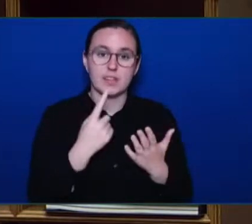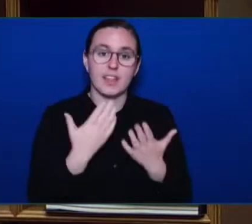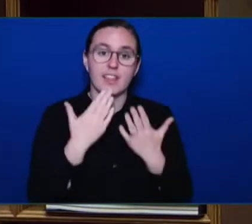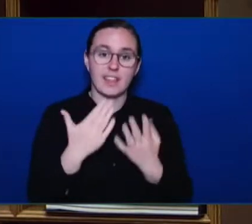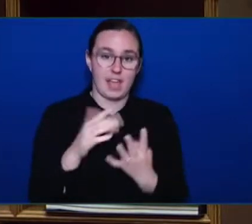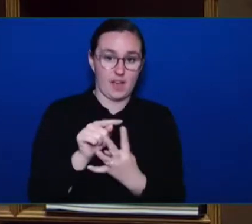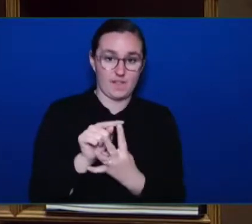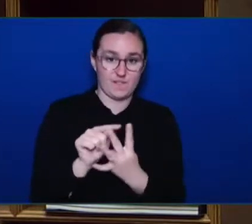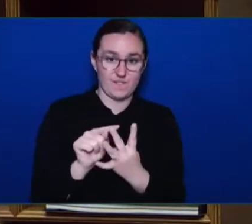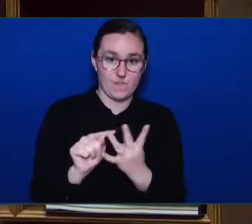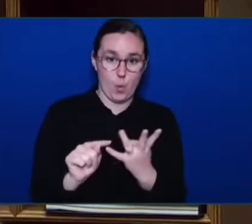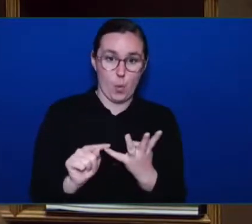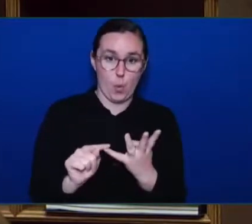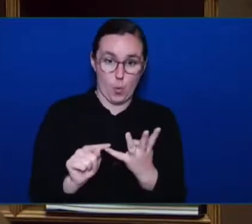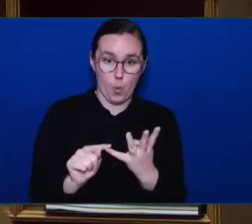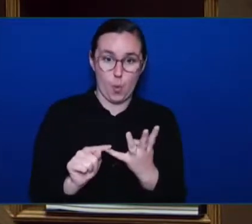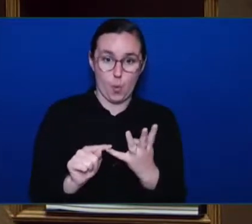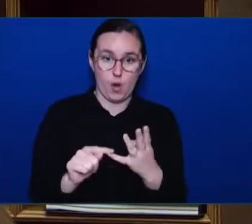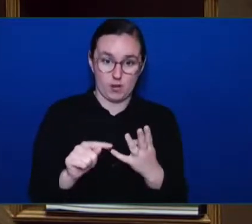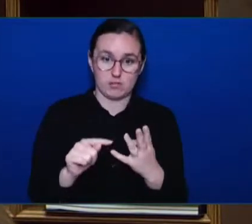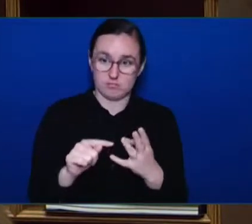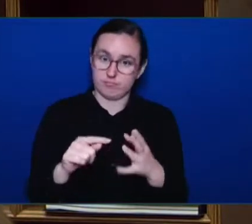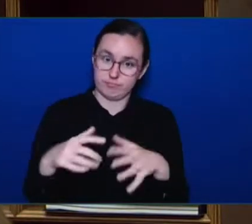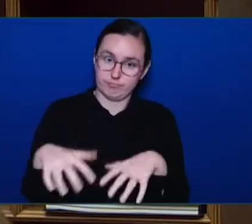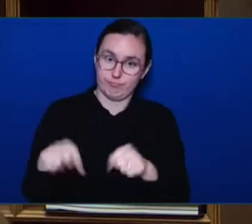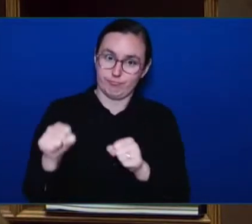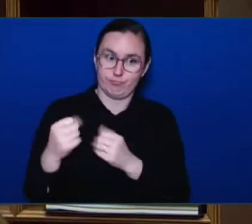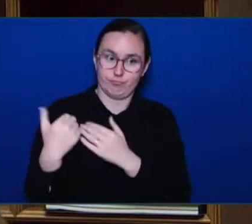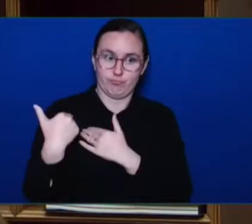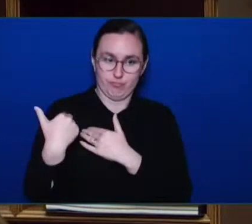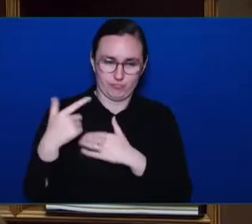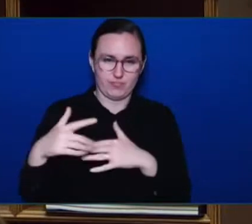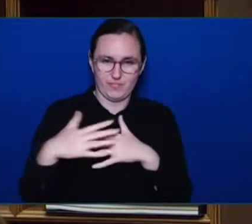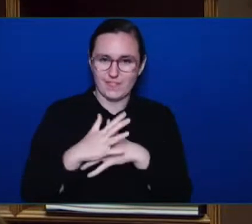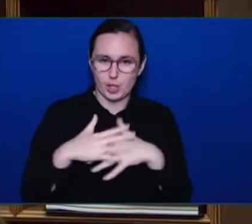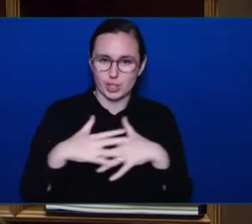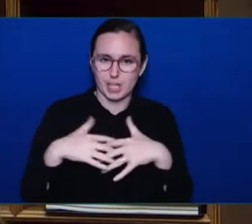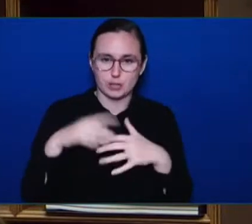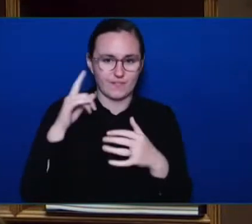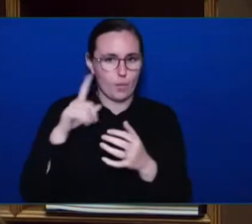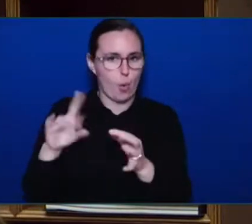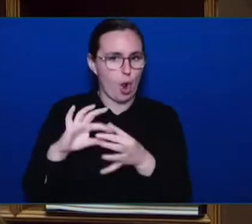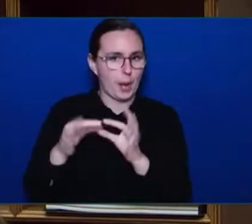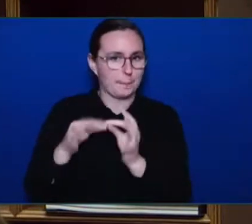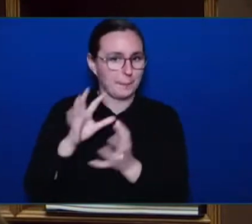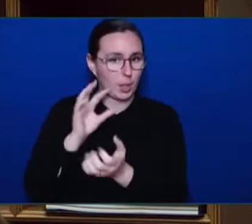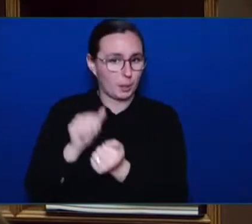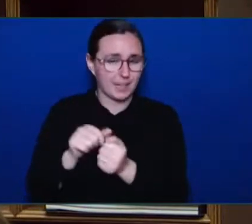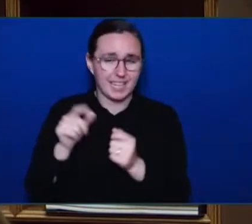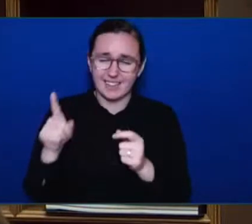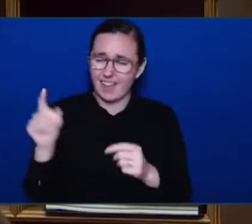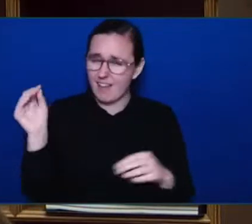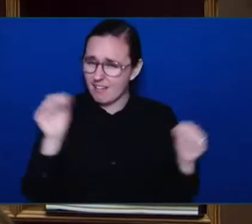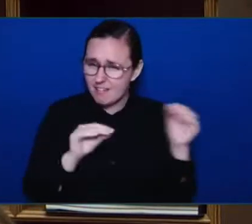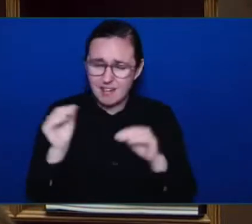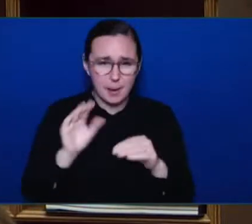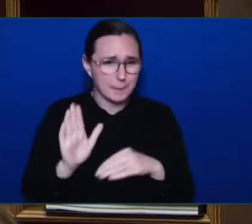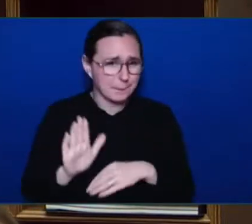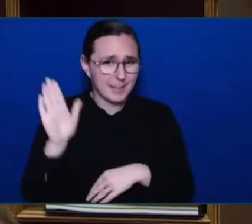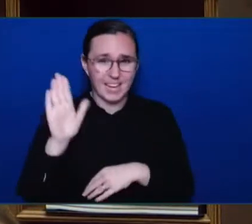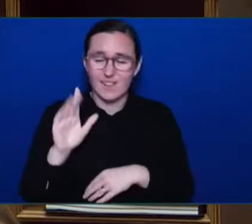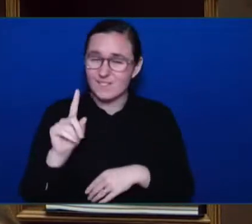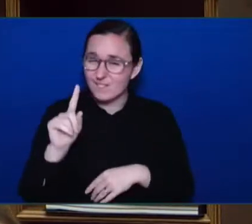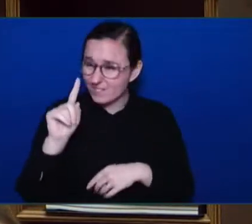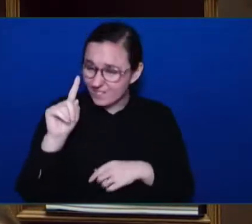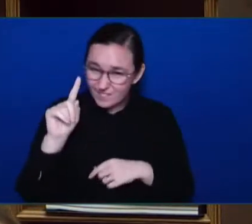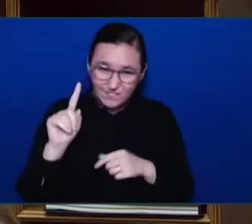Olympic Committee here in Canada. They mounted what is an incredible bid, the first First Nations-led bid, and it's a model that truly